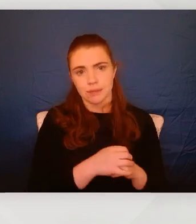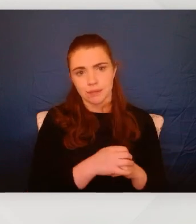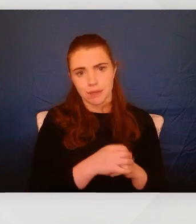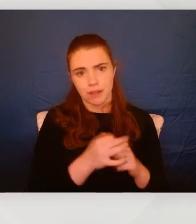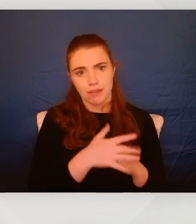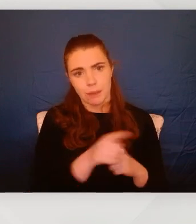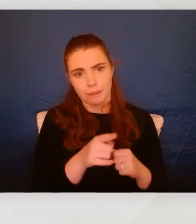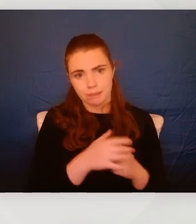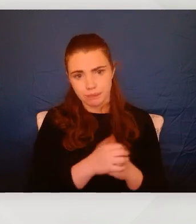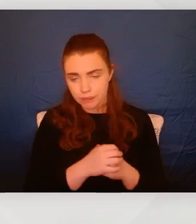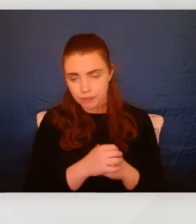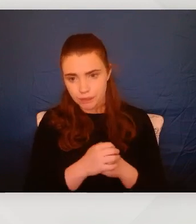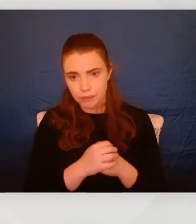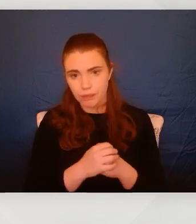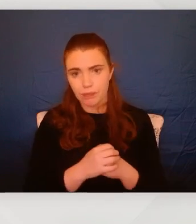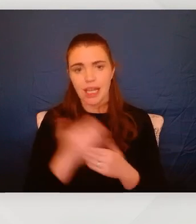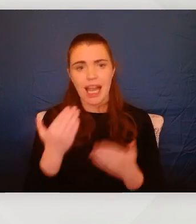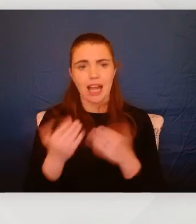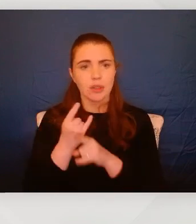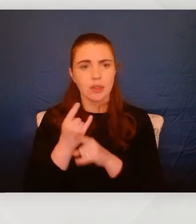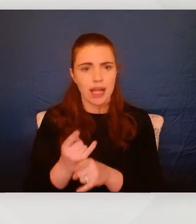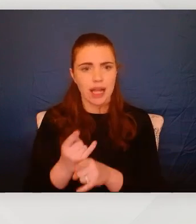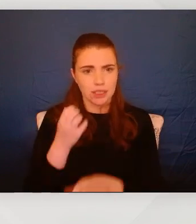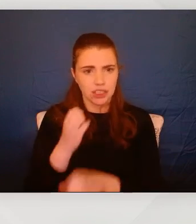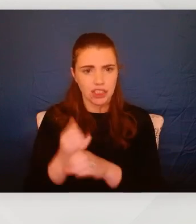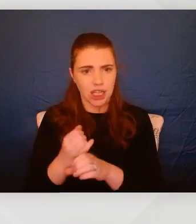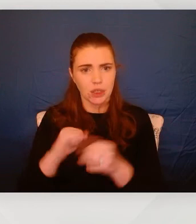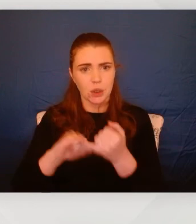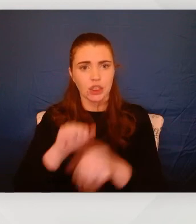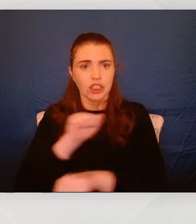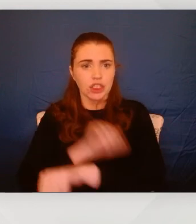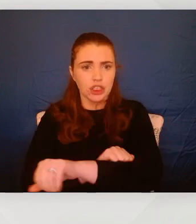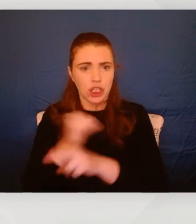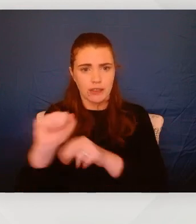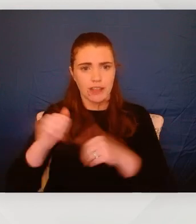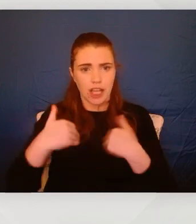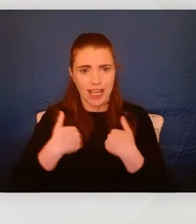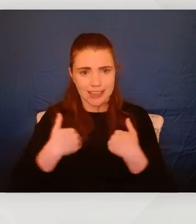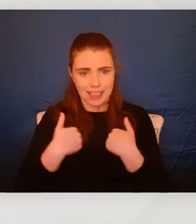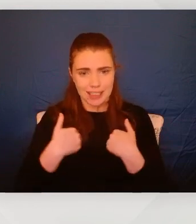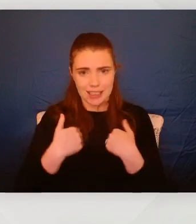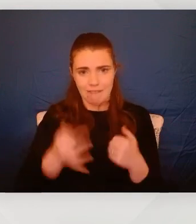There's a question here. How do you help a child who's very stuck in their anxiety and finds it hard to get out of it?